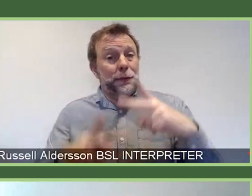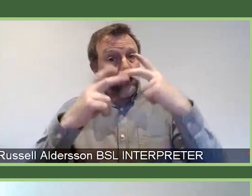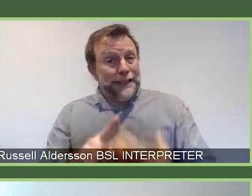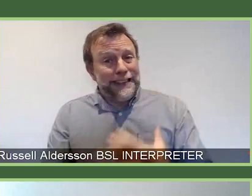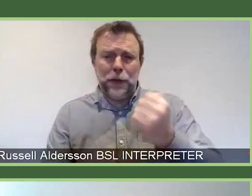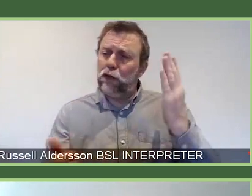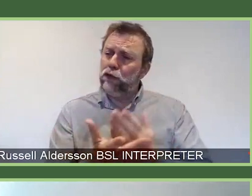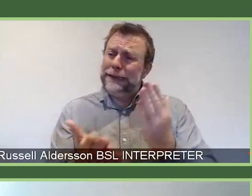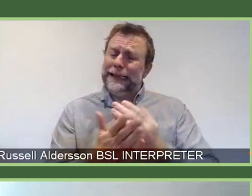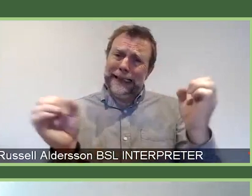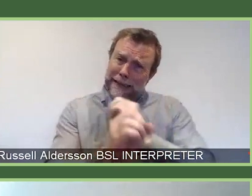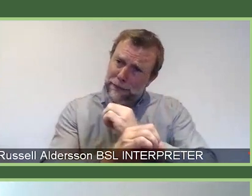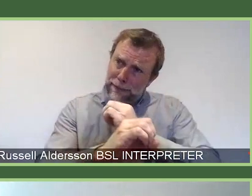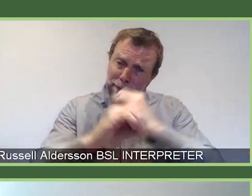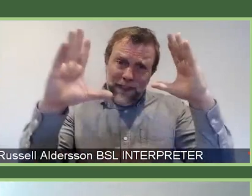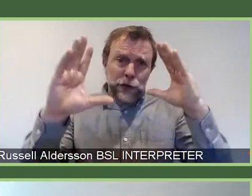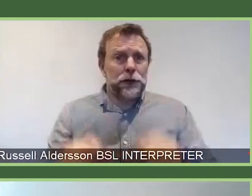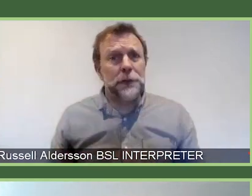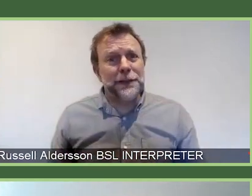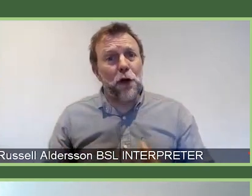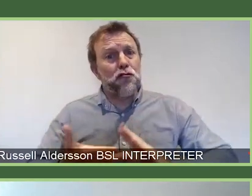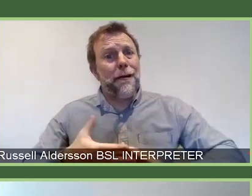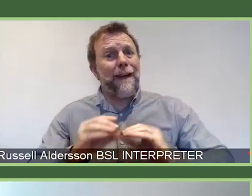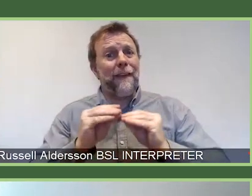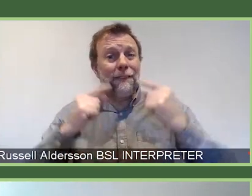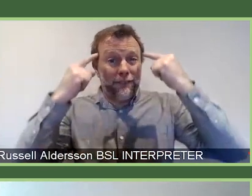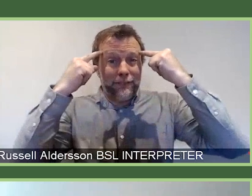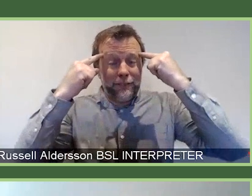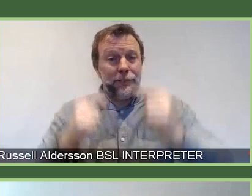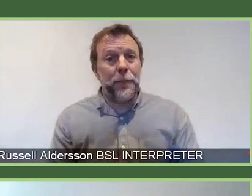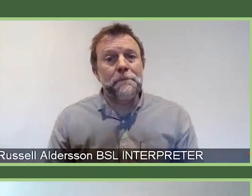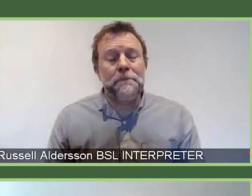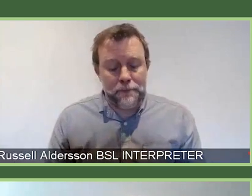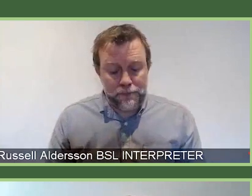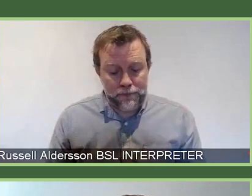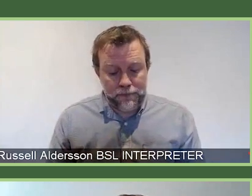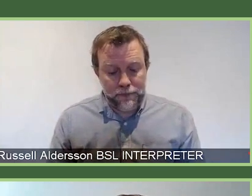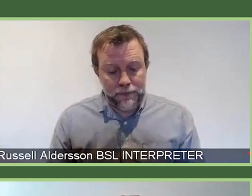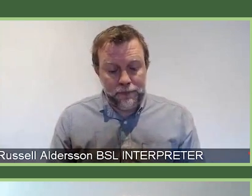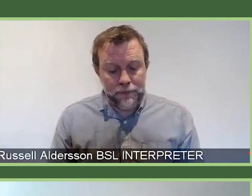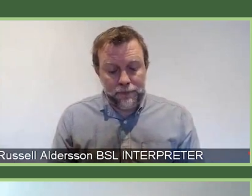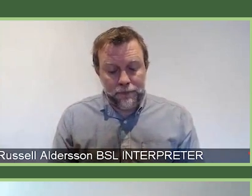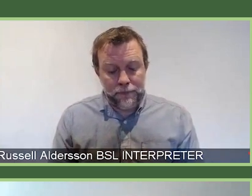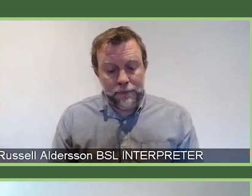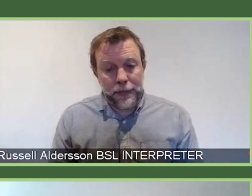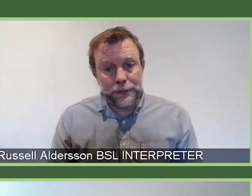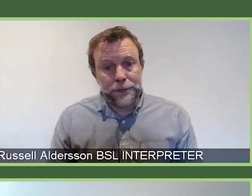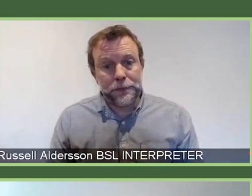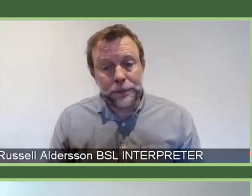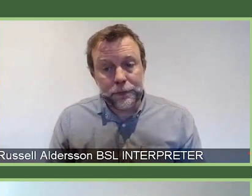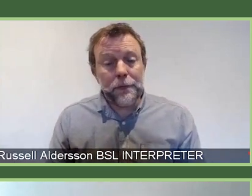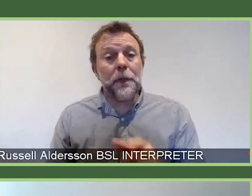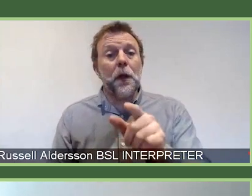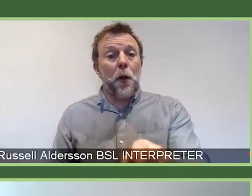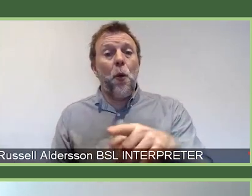visionary and creative in that respect. And as part of that, we want to give individuals